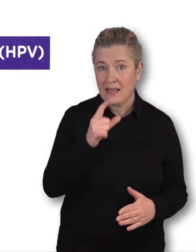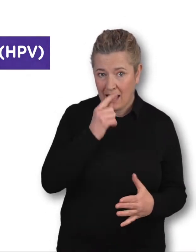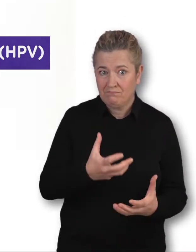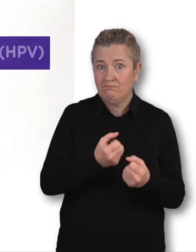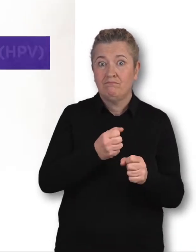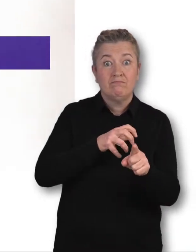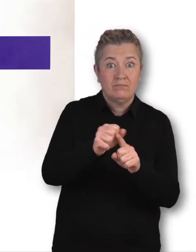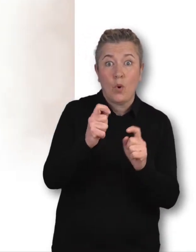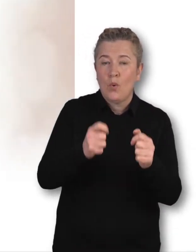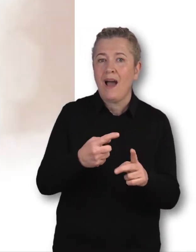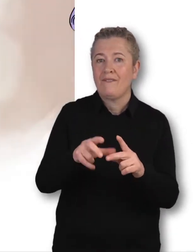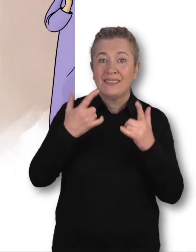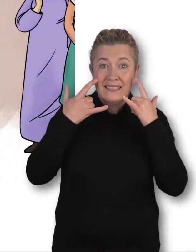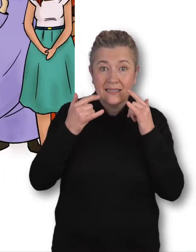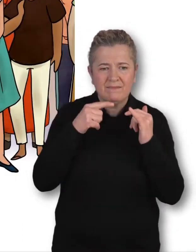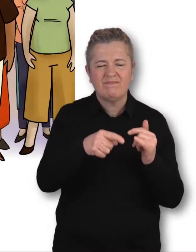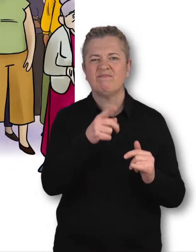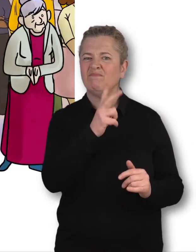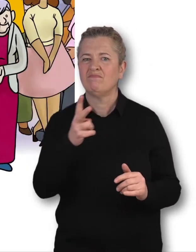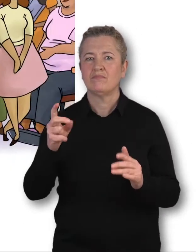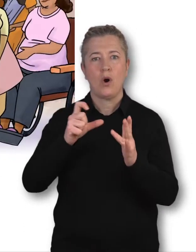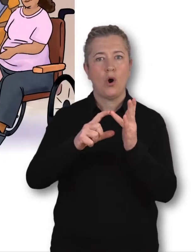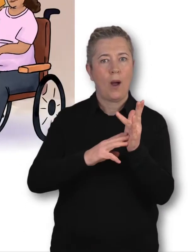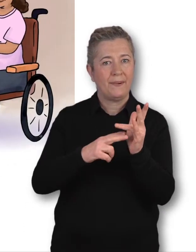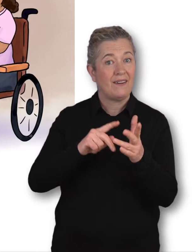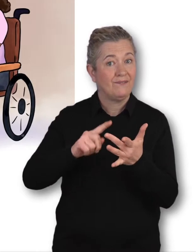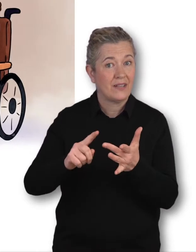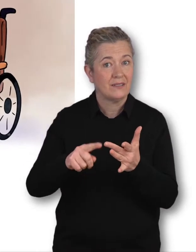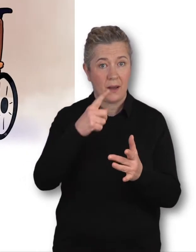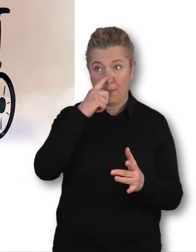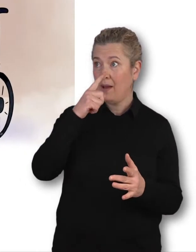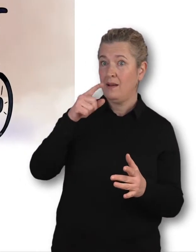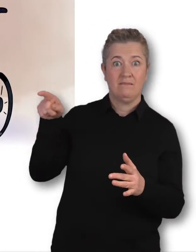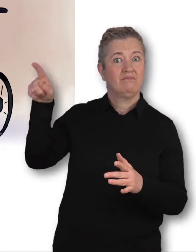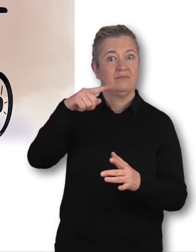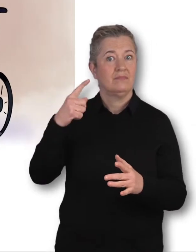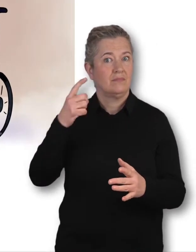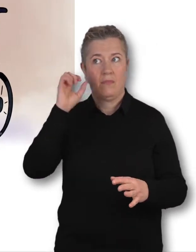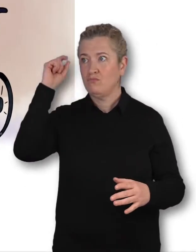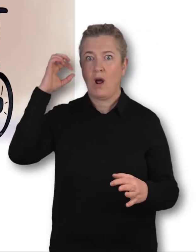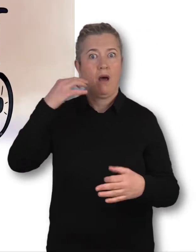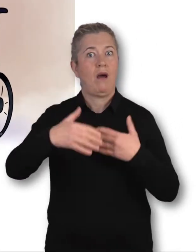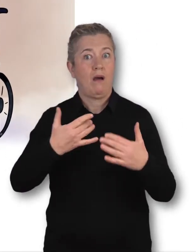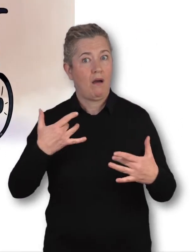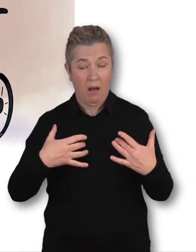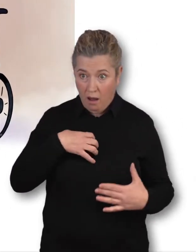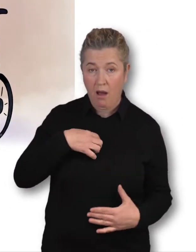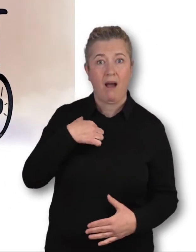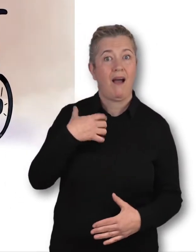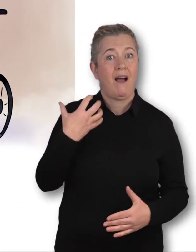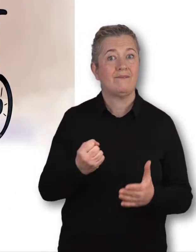The human papillomavirus, also known as HPV, is a common infection. Most people